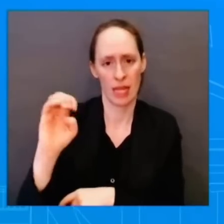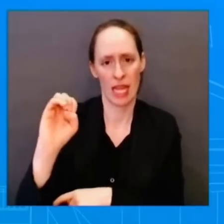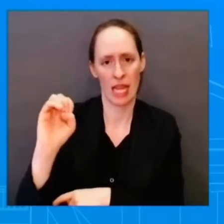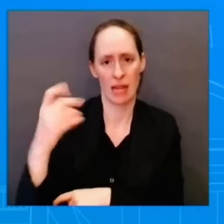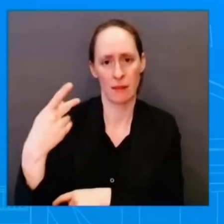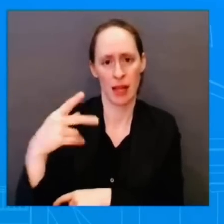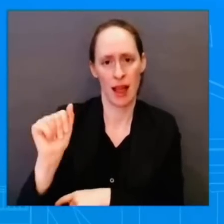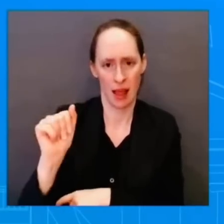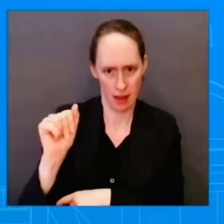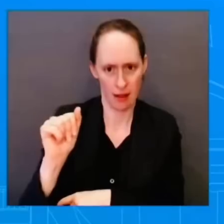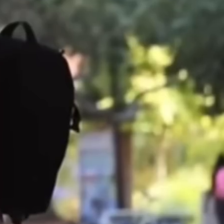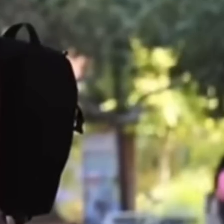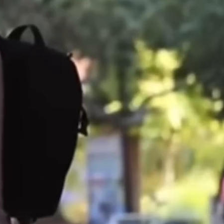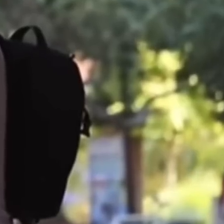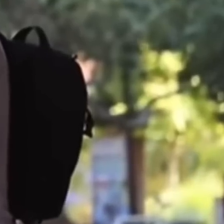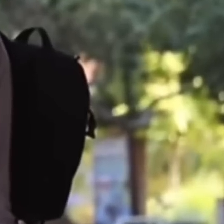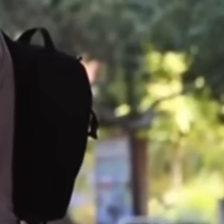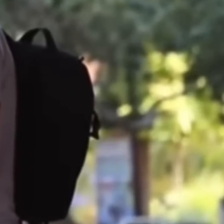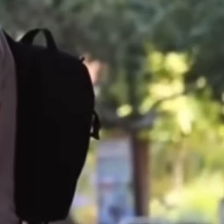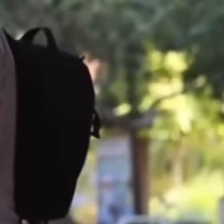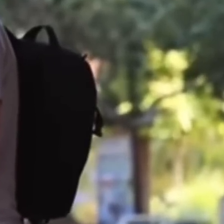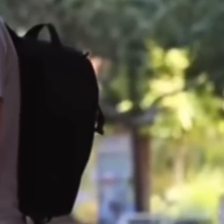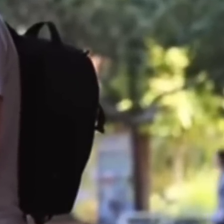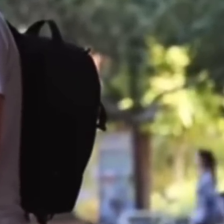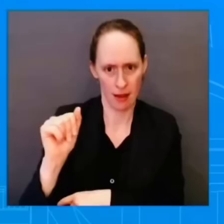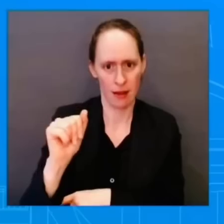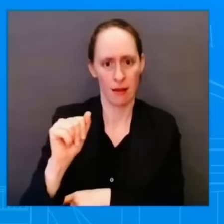CDC. No. Oh.